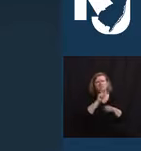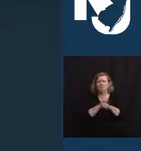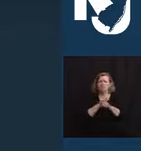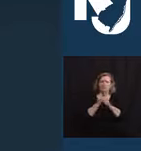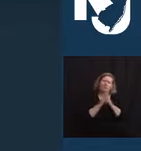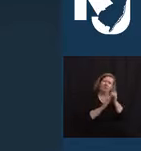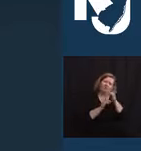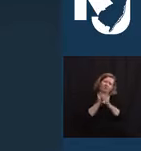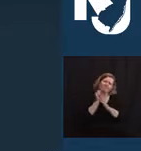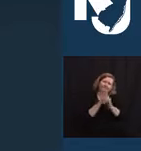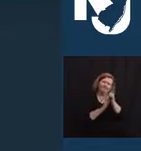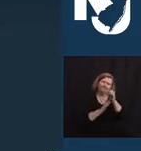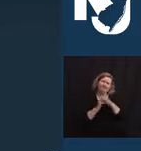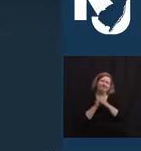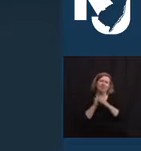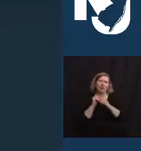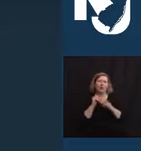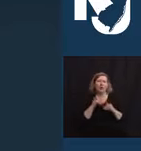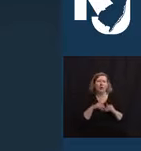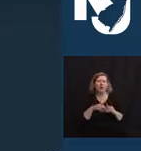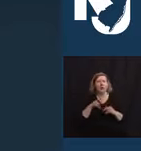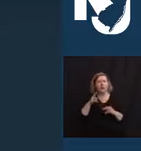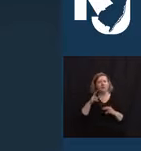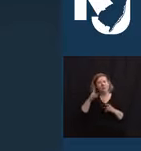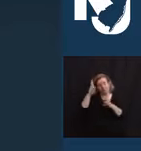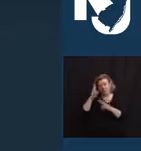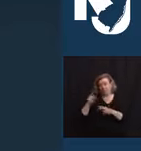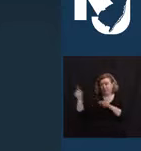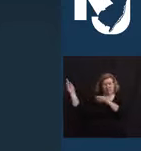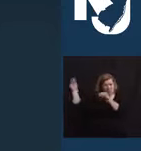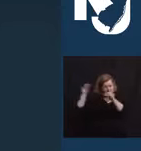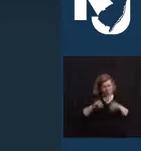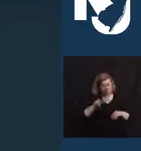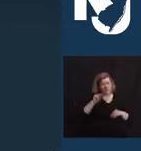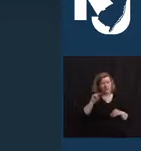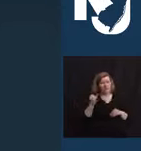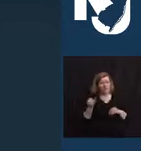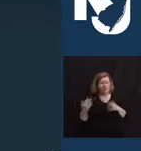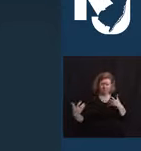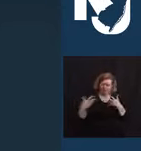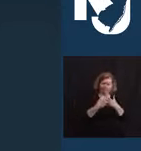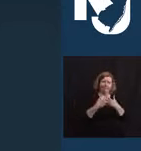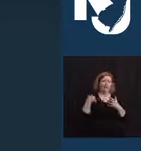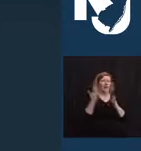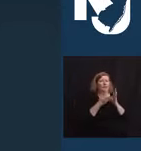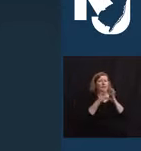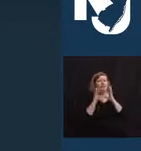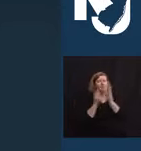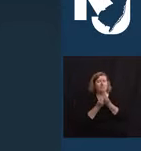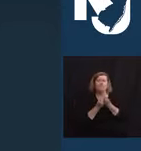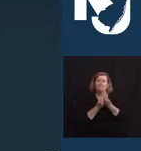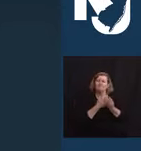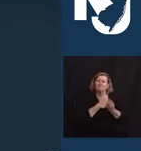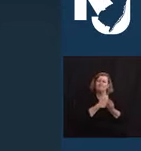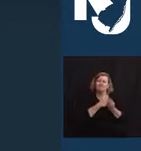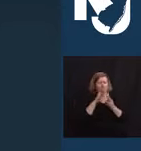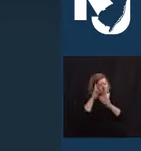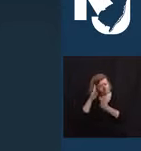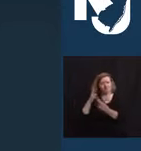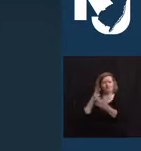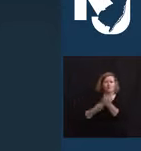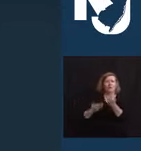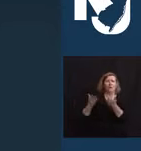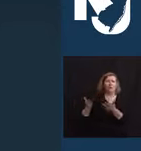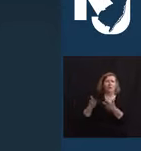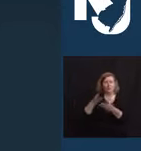that the Berks would come to call New Jersey home and that they joined our family. And we will remember them both. And we pray that God blesses each